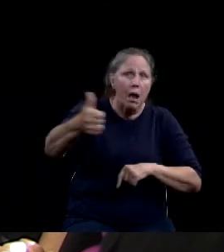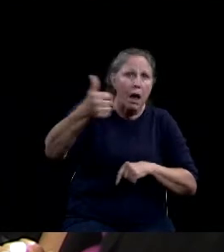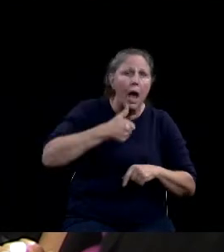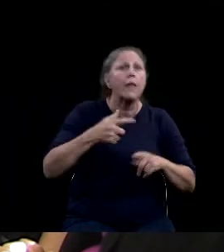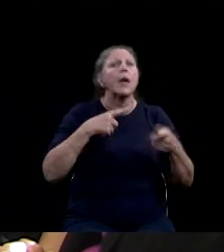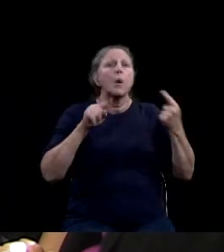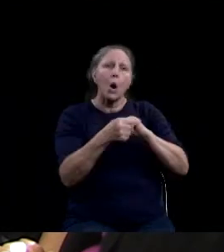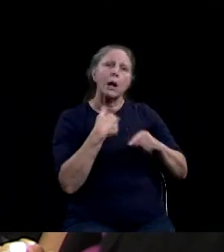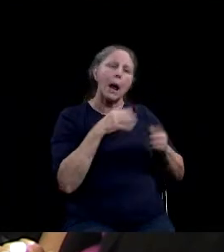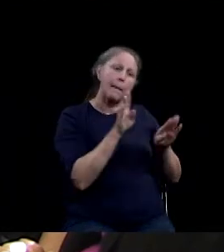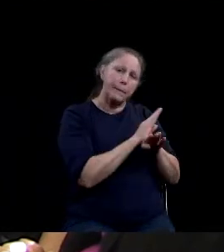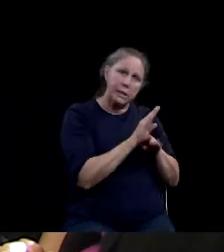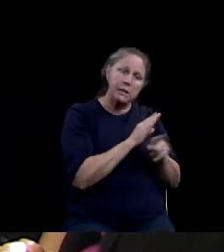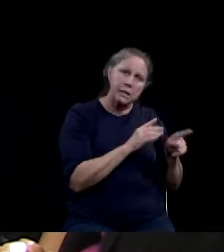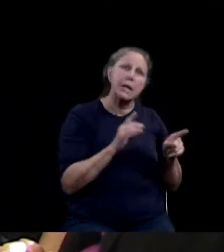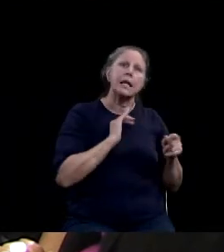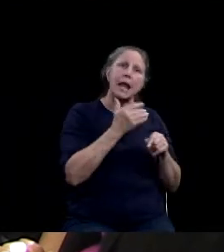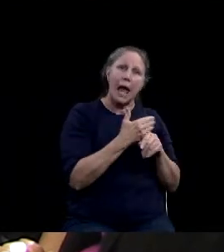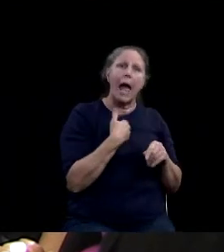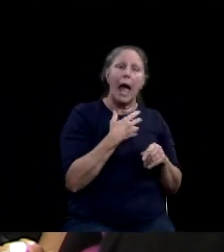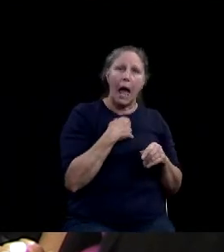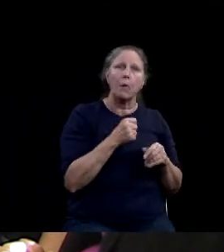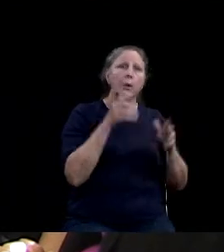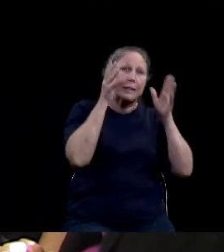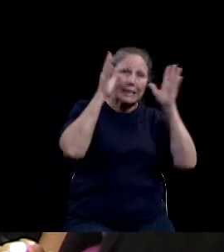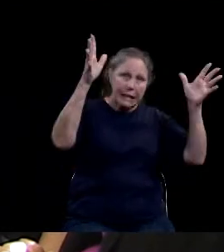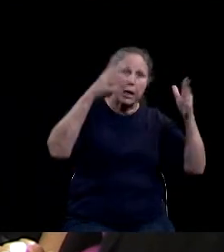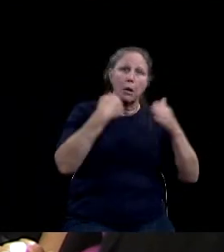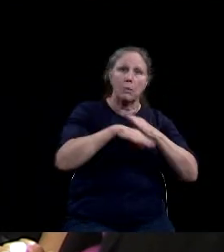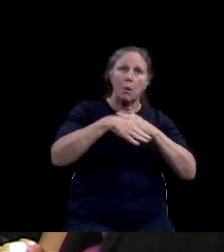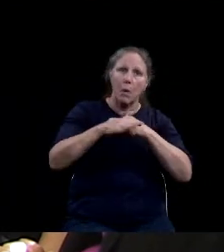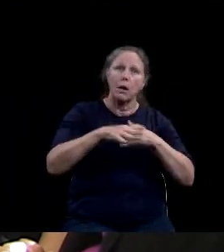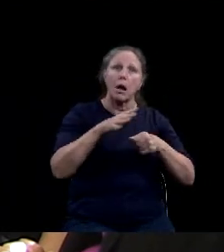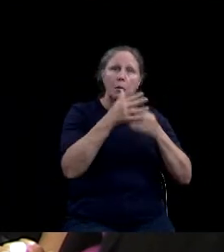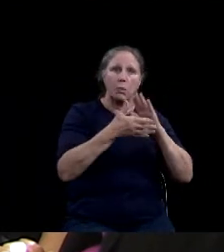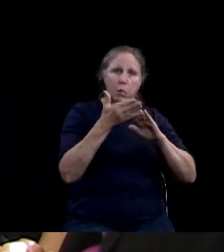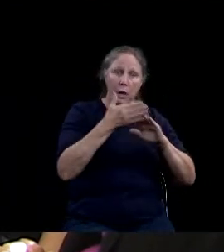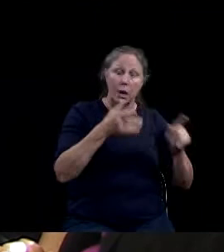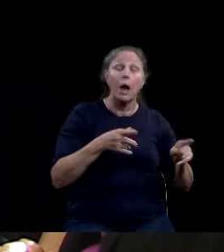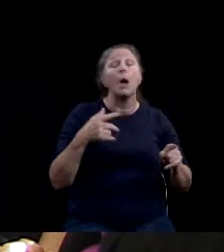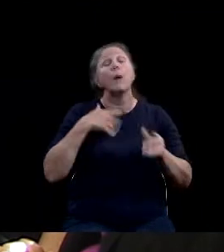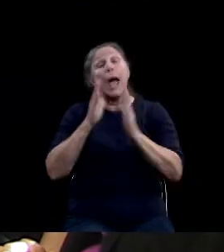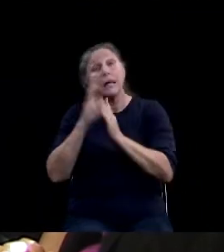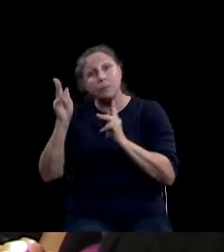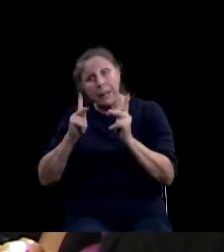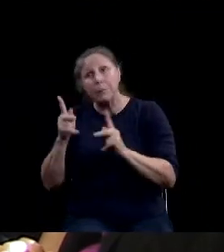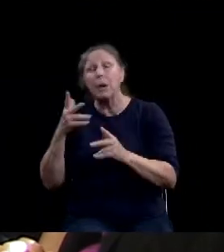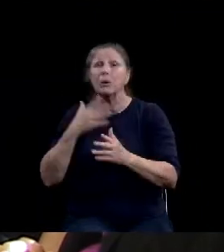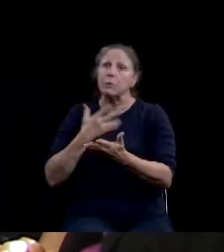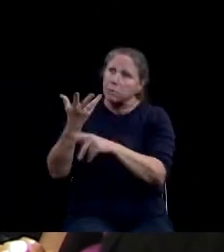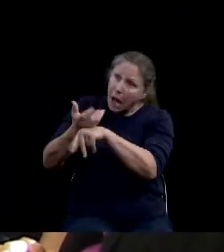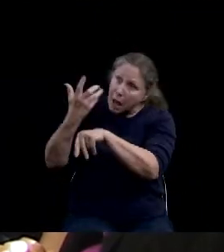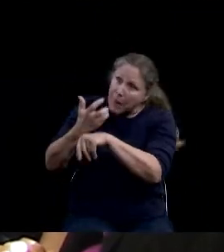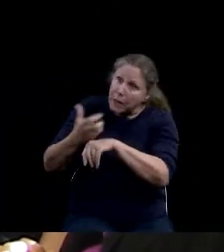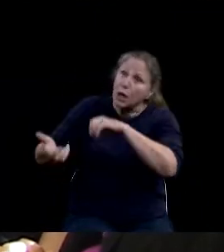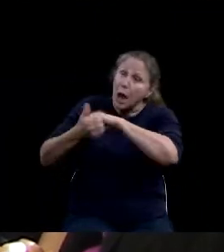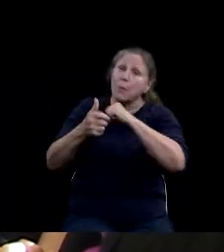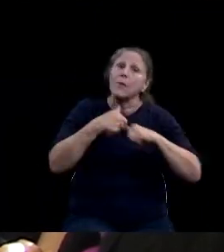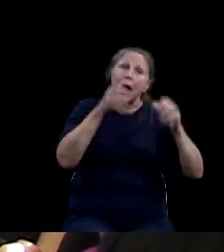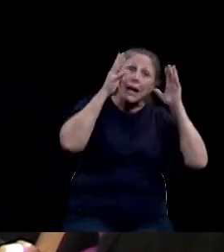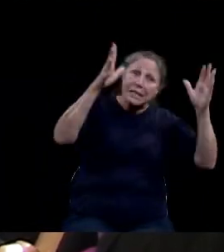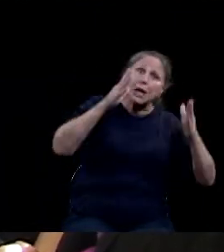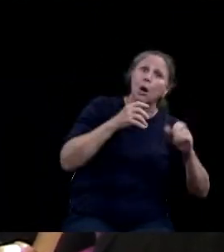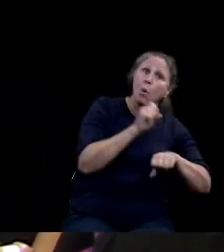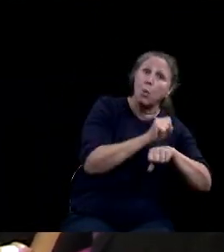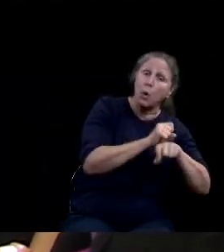operation. We have repeatedly asked the city of Waco to work with us to protect our deer breeding operation and to delay the proposed right-of-way project until our